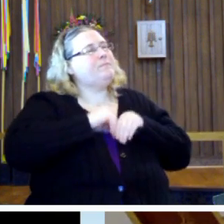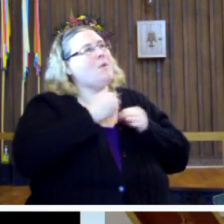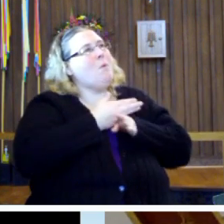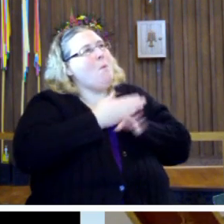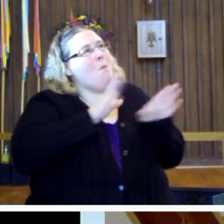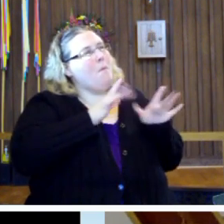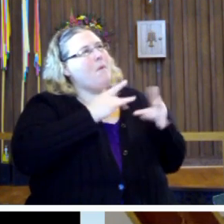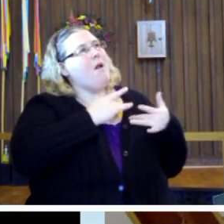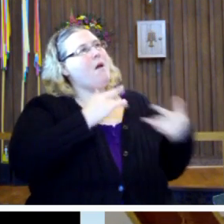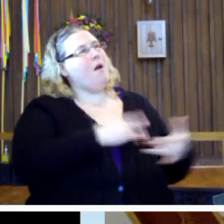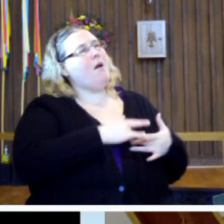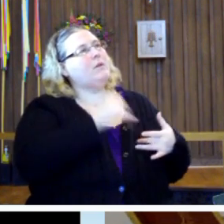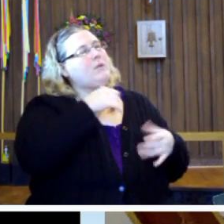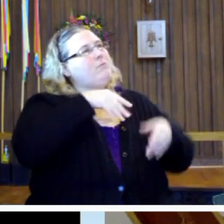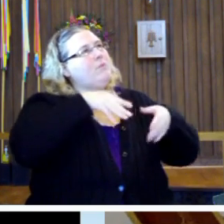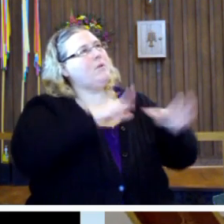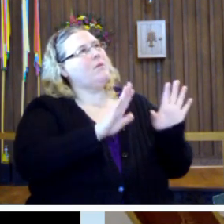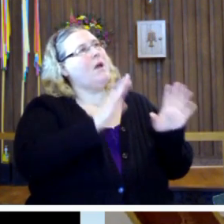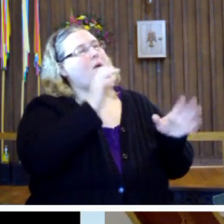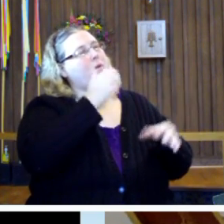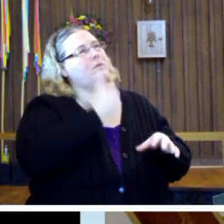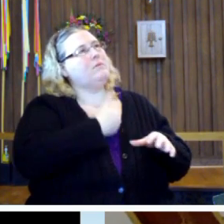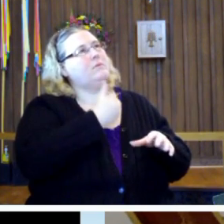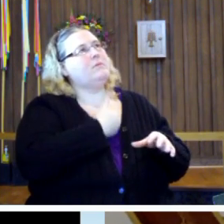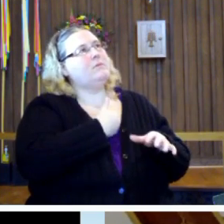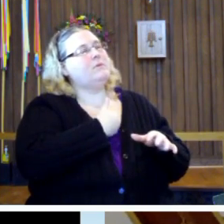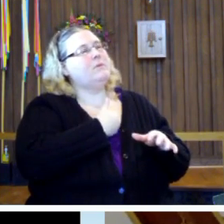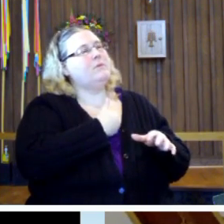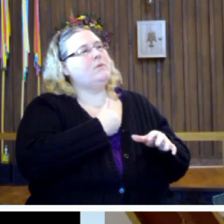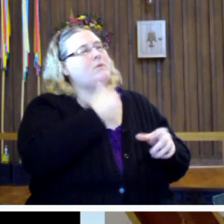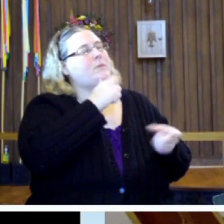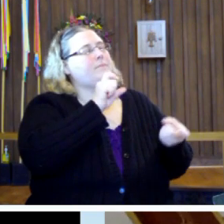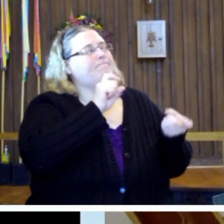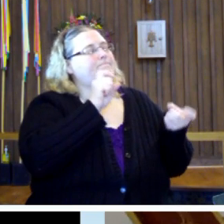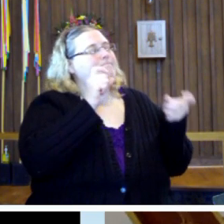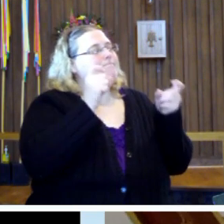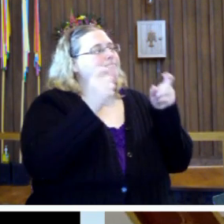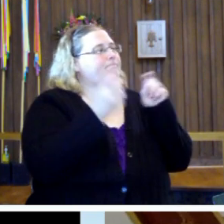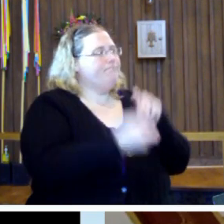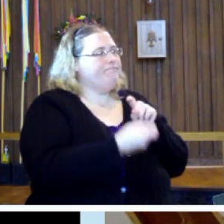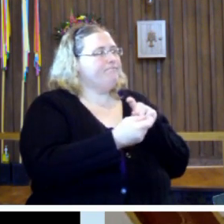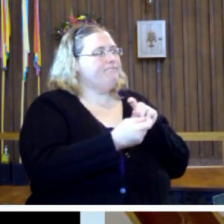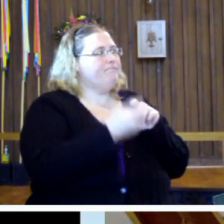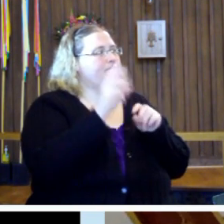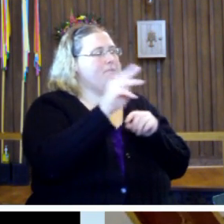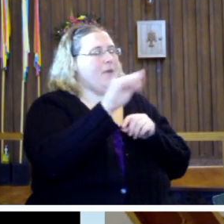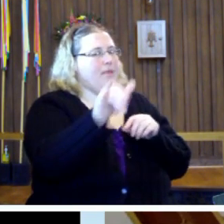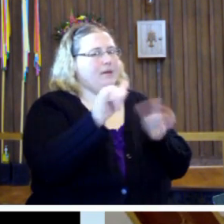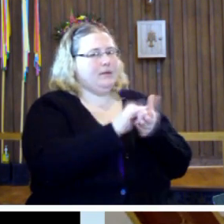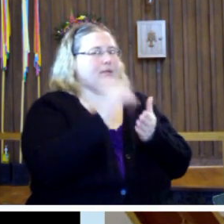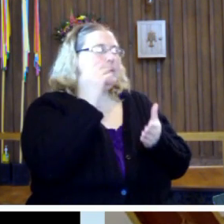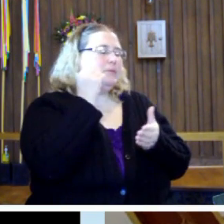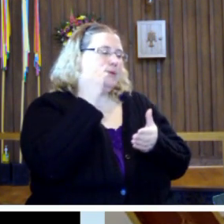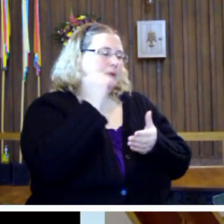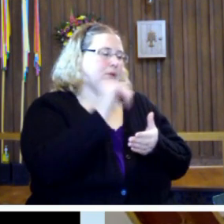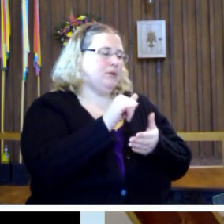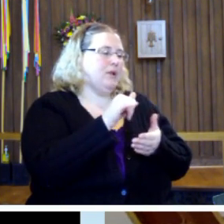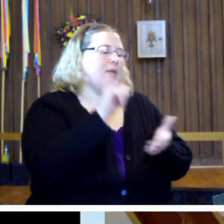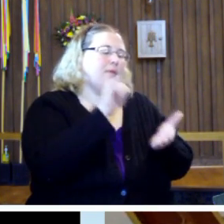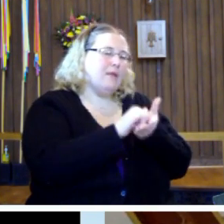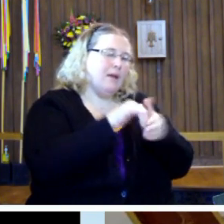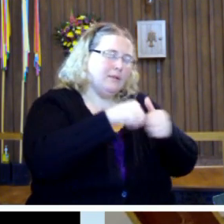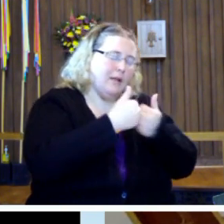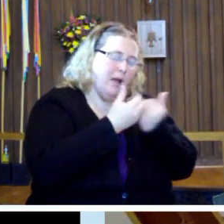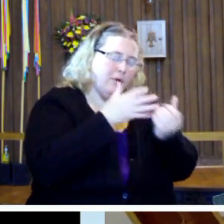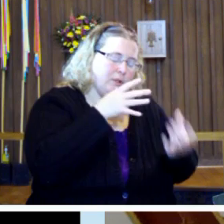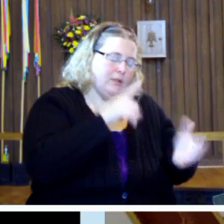our hearts to it, and we allow ourselves to be changed by it. This is how